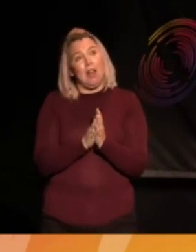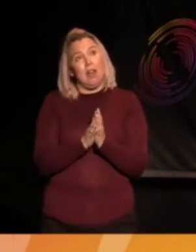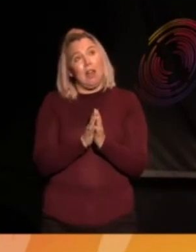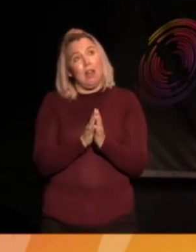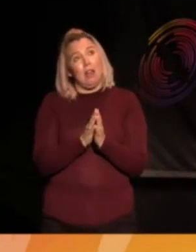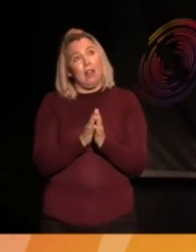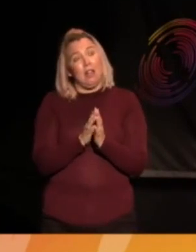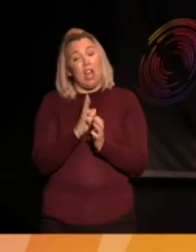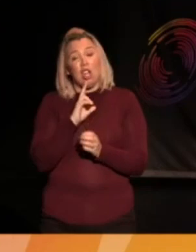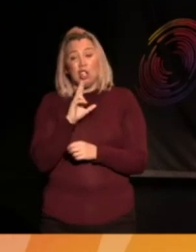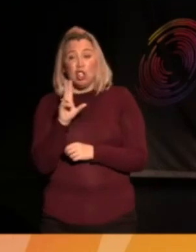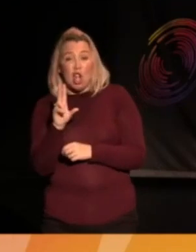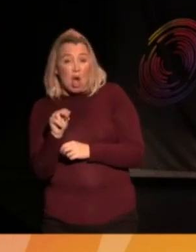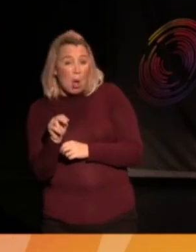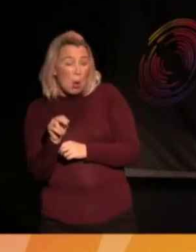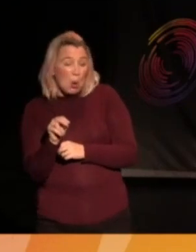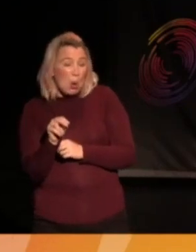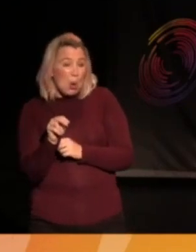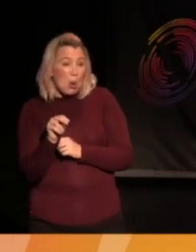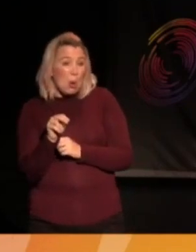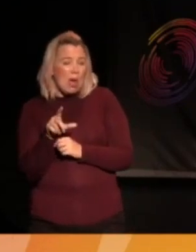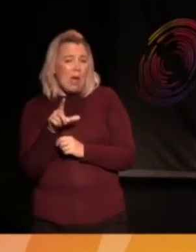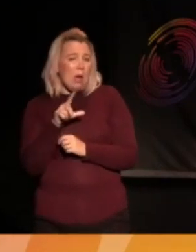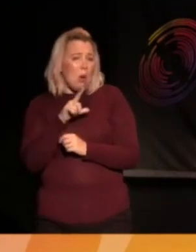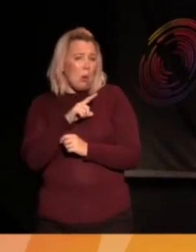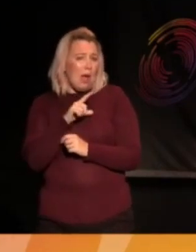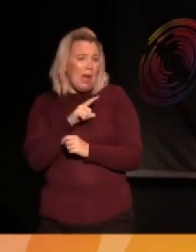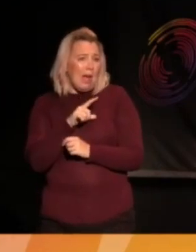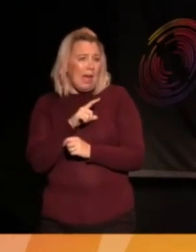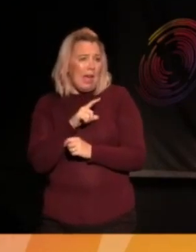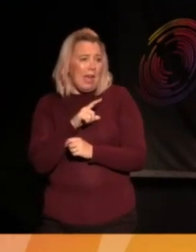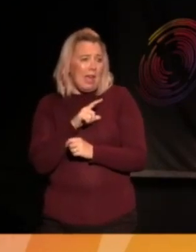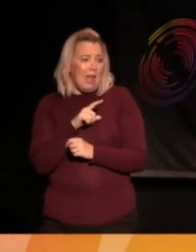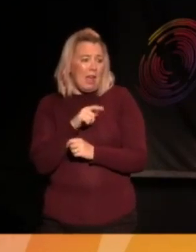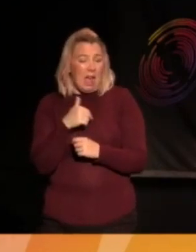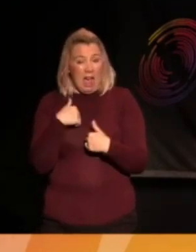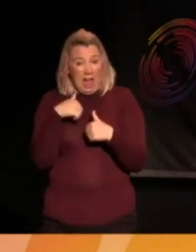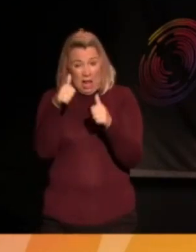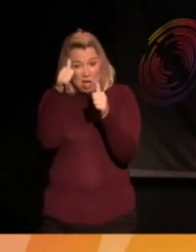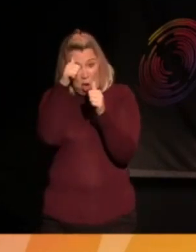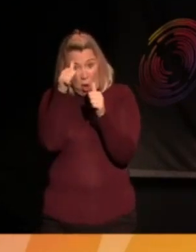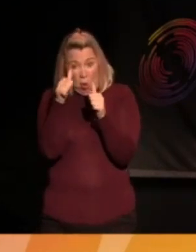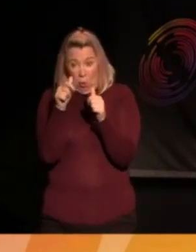no, in a weird way, because it's all I kind of know.